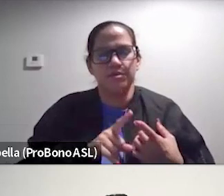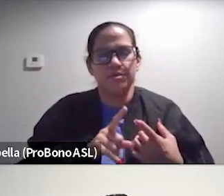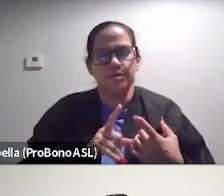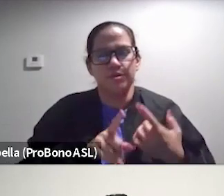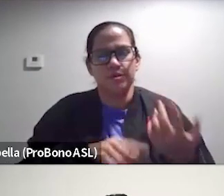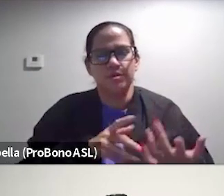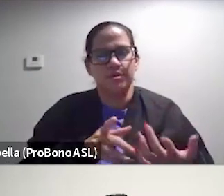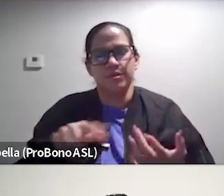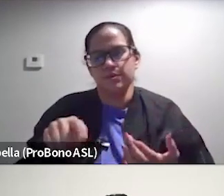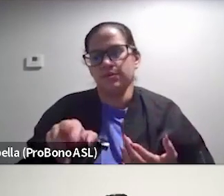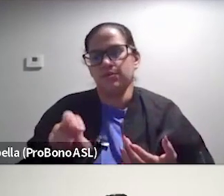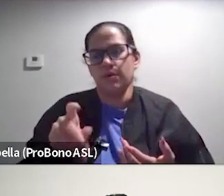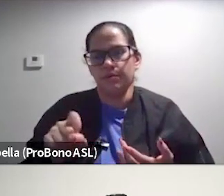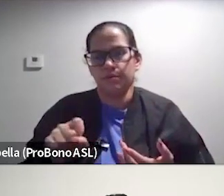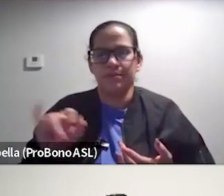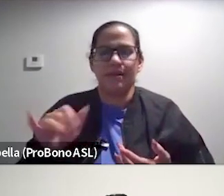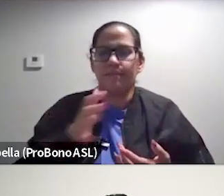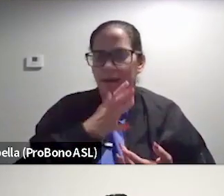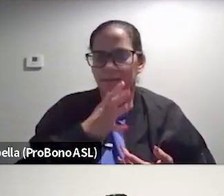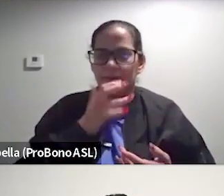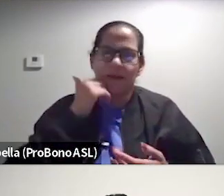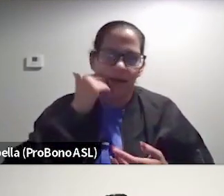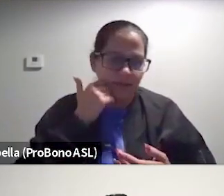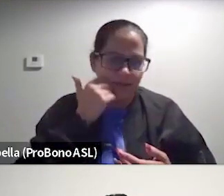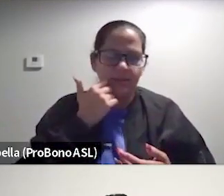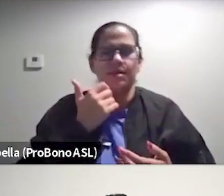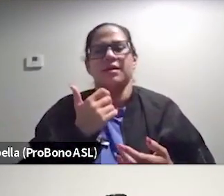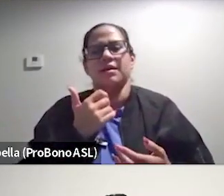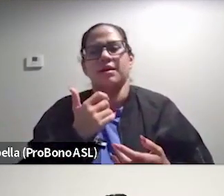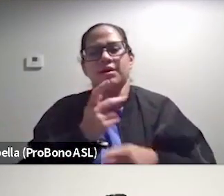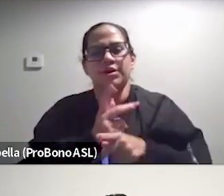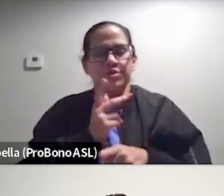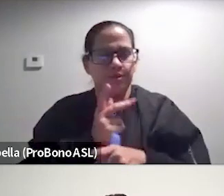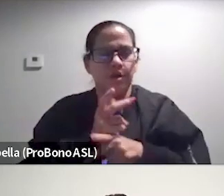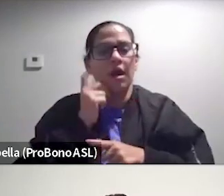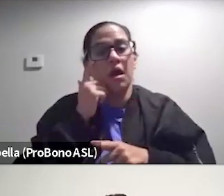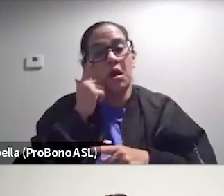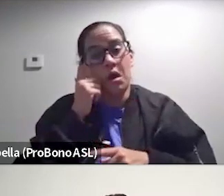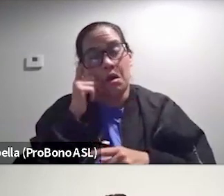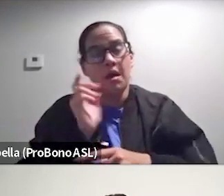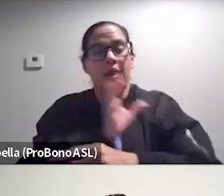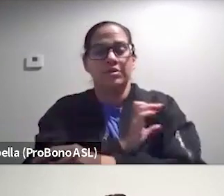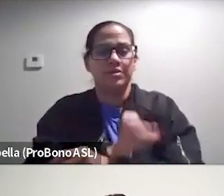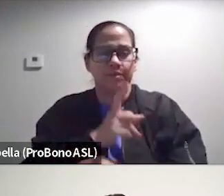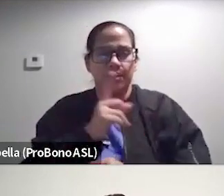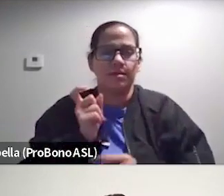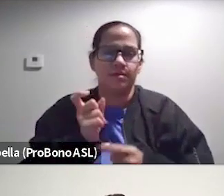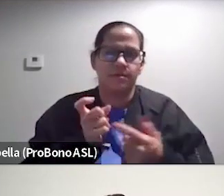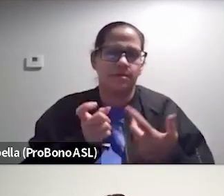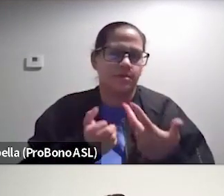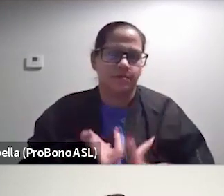the tropes of like mommy, auntie, you know, nurturer, um, energy, because I